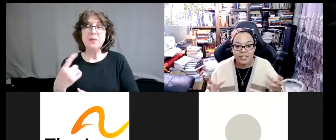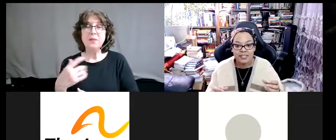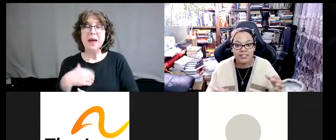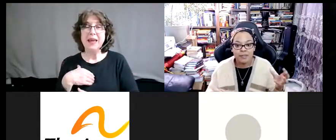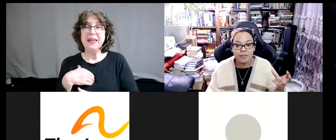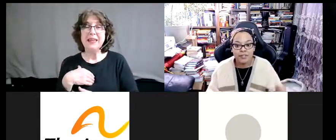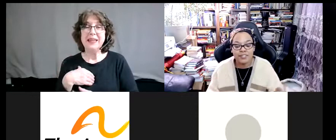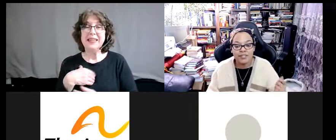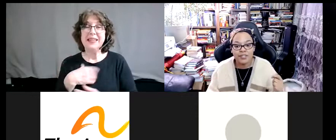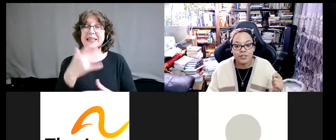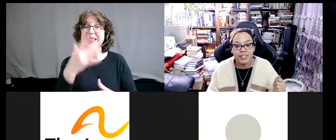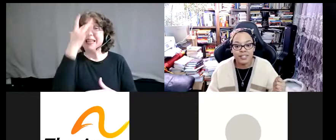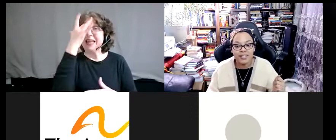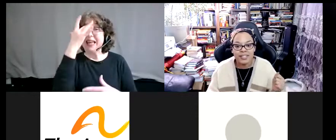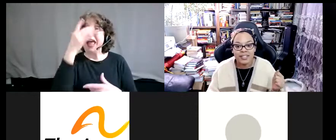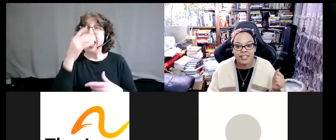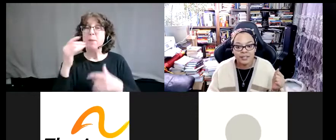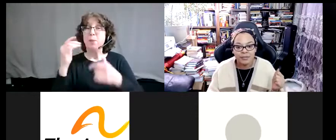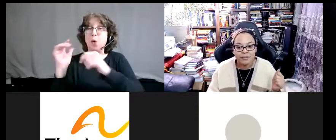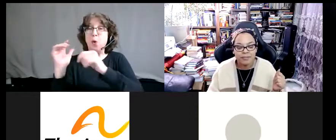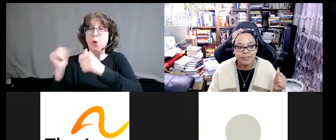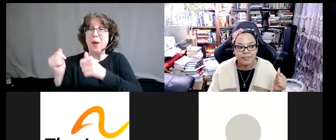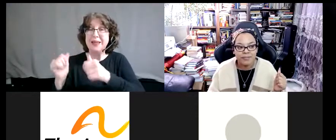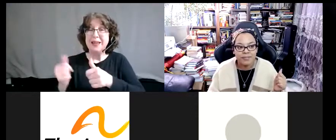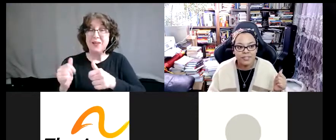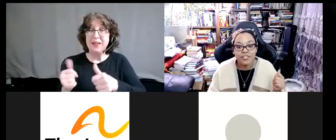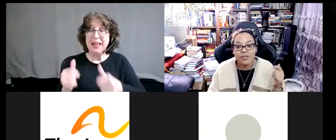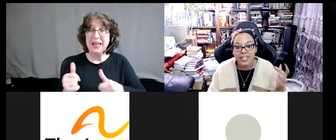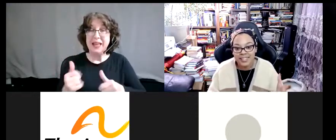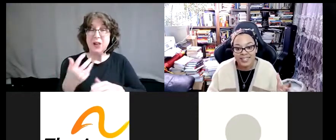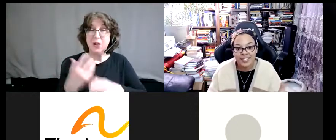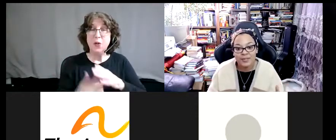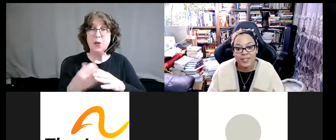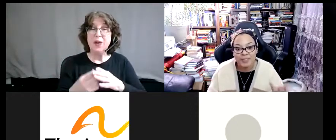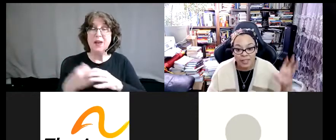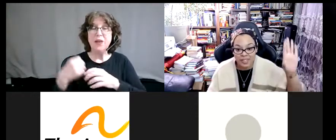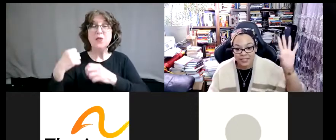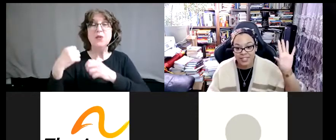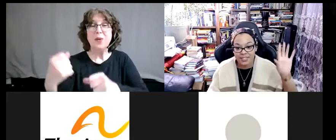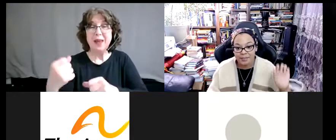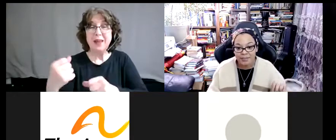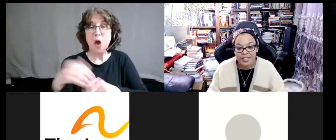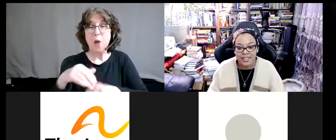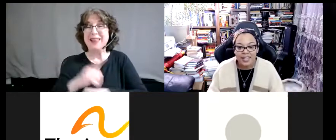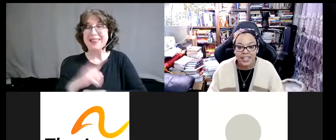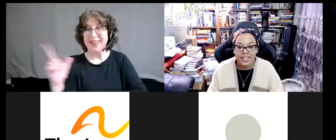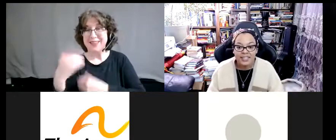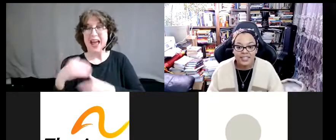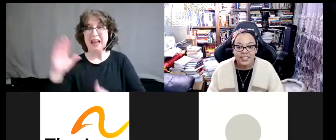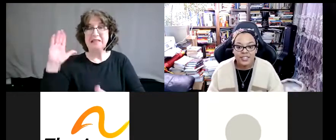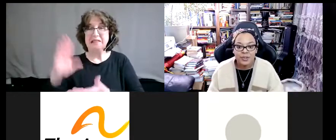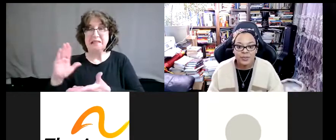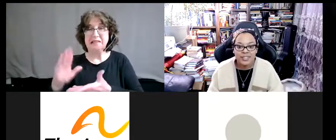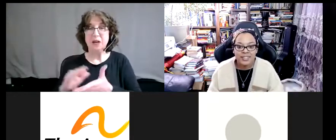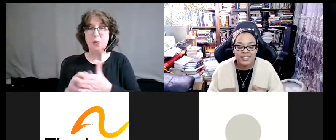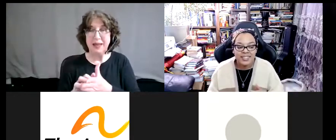sickness pieces is that I'm progressively losing, um, strength on what, on my left side. And